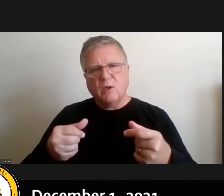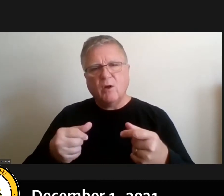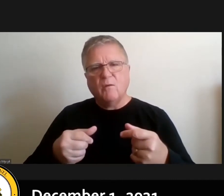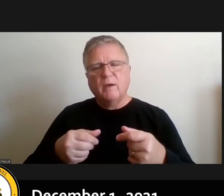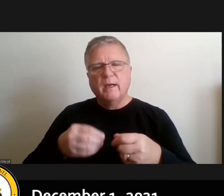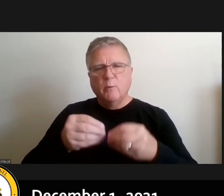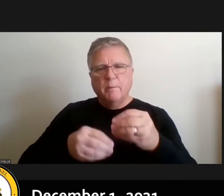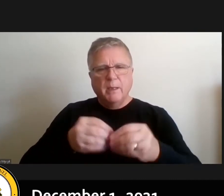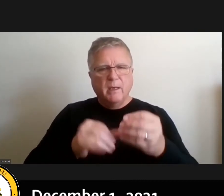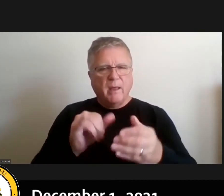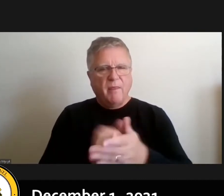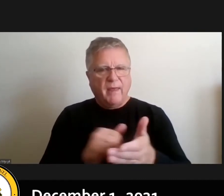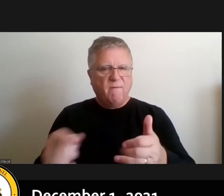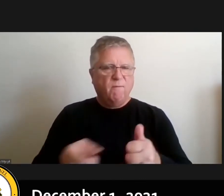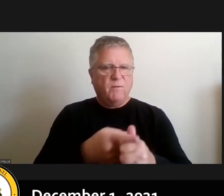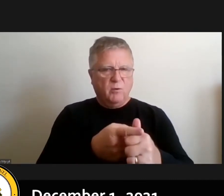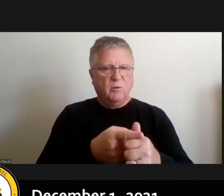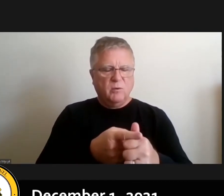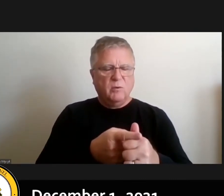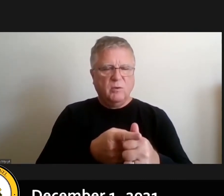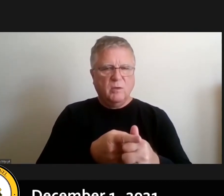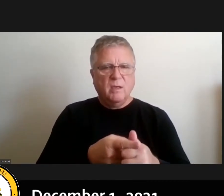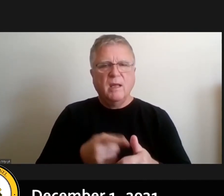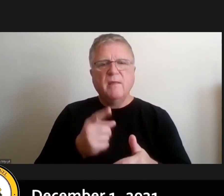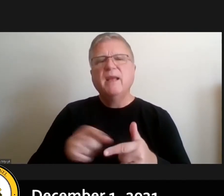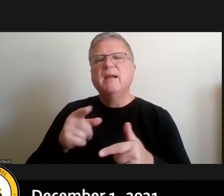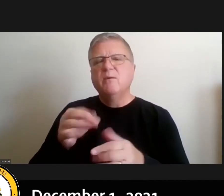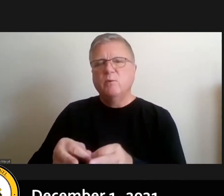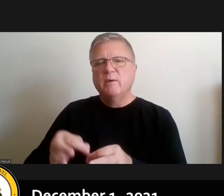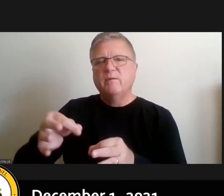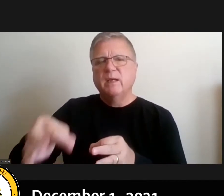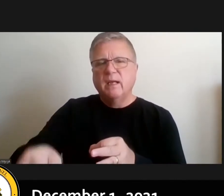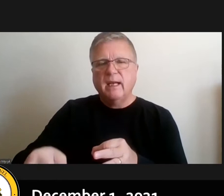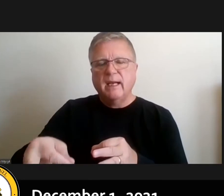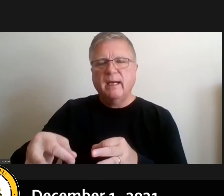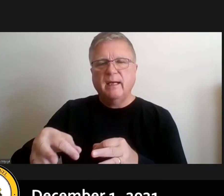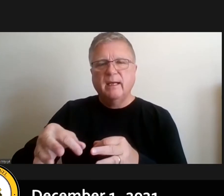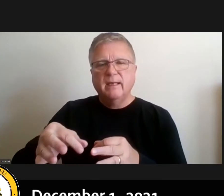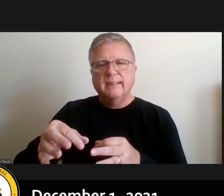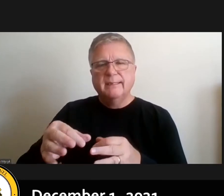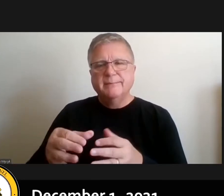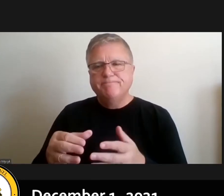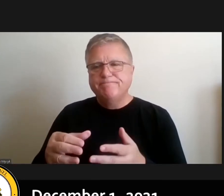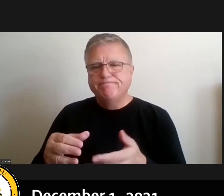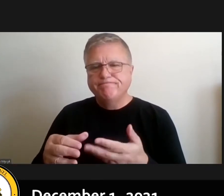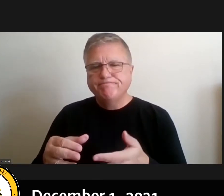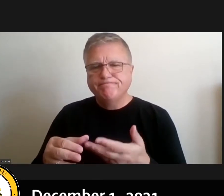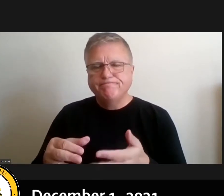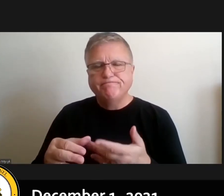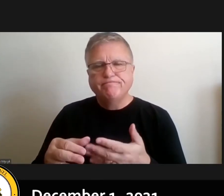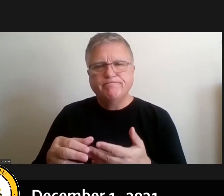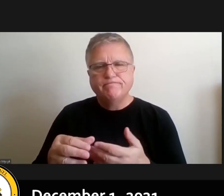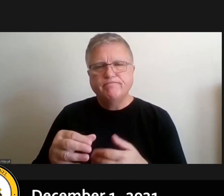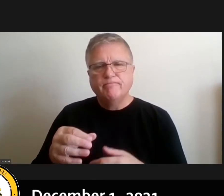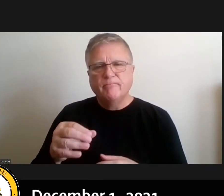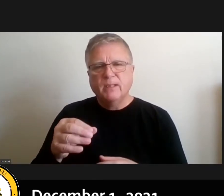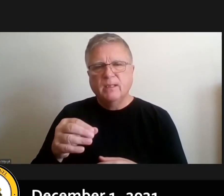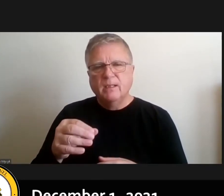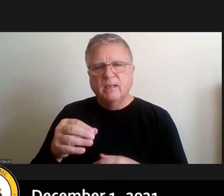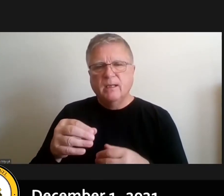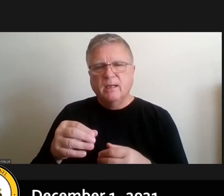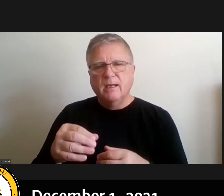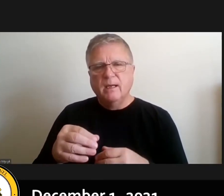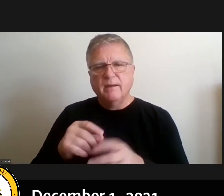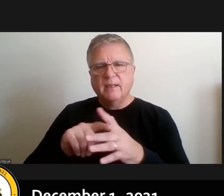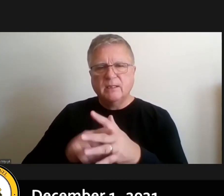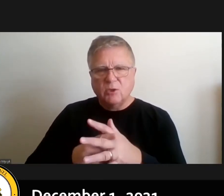um we have delayed the uh the go live for the real estate portion